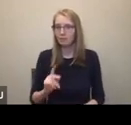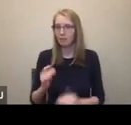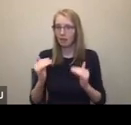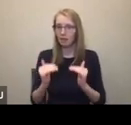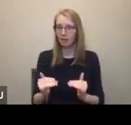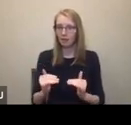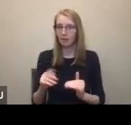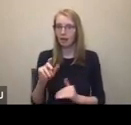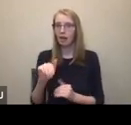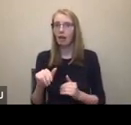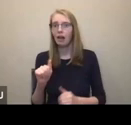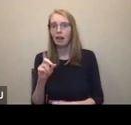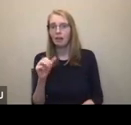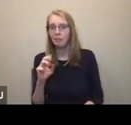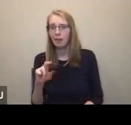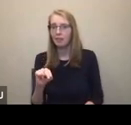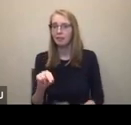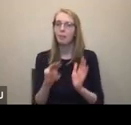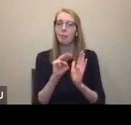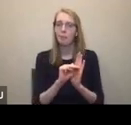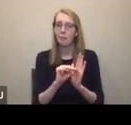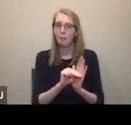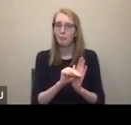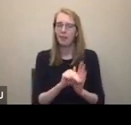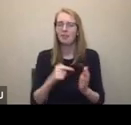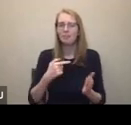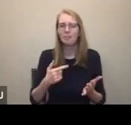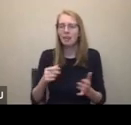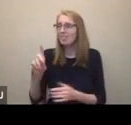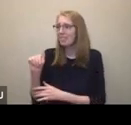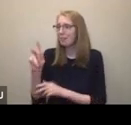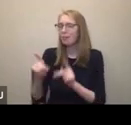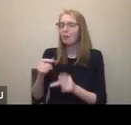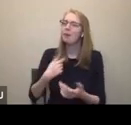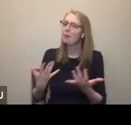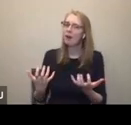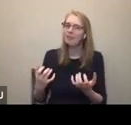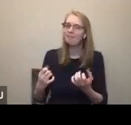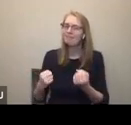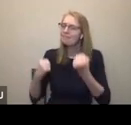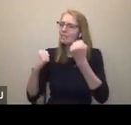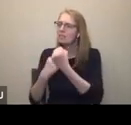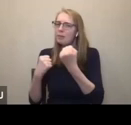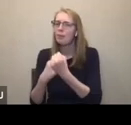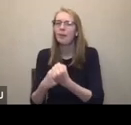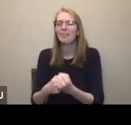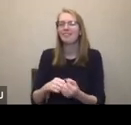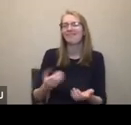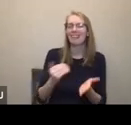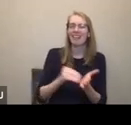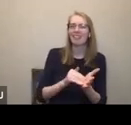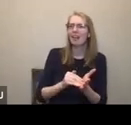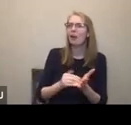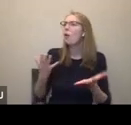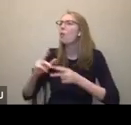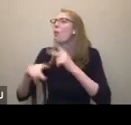administrative model where I want to support the disabled people. And so again, this is just what kind of a disability do you have? Where do you go to get the services